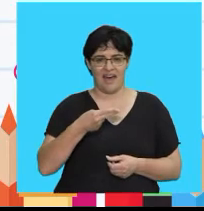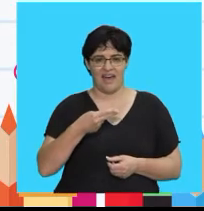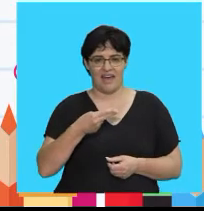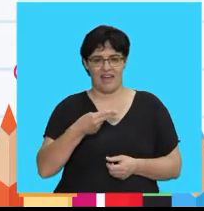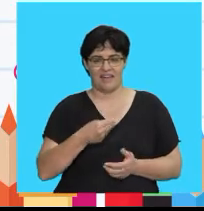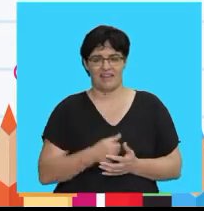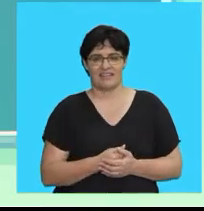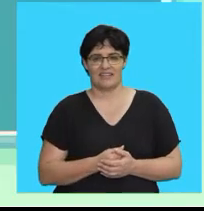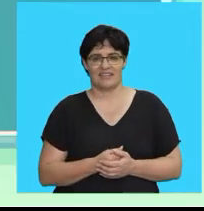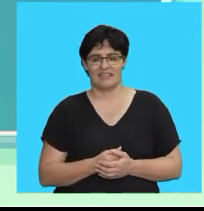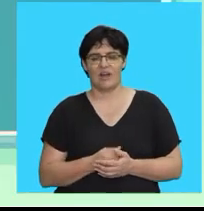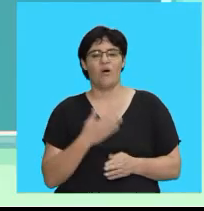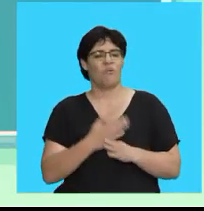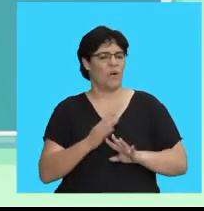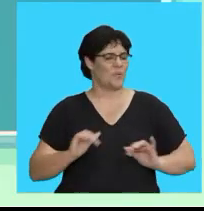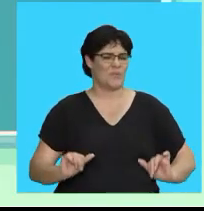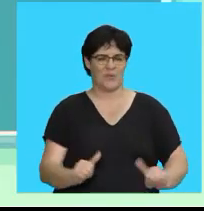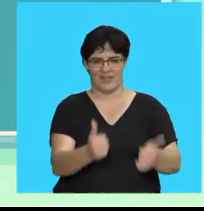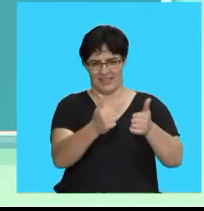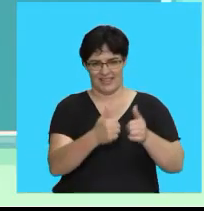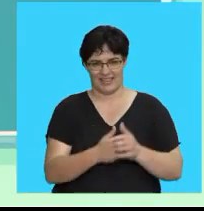Good work children